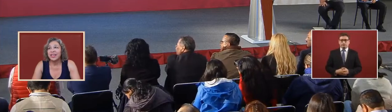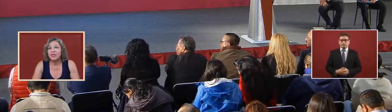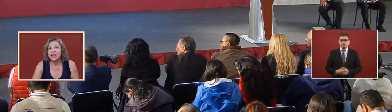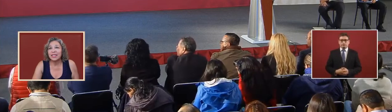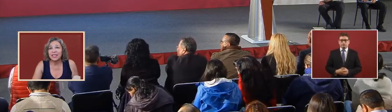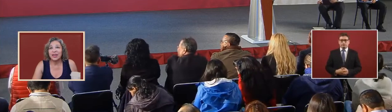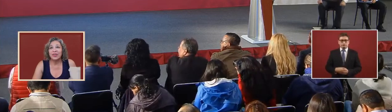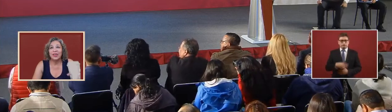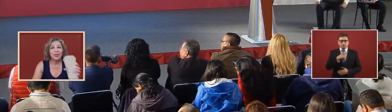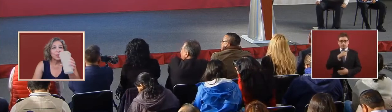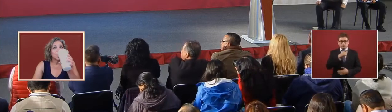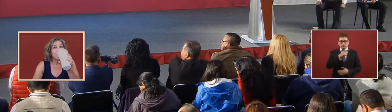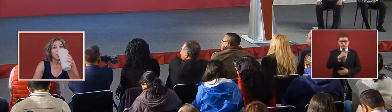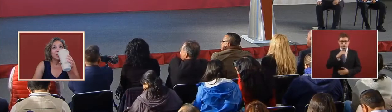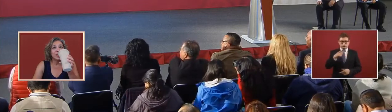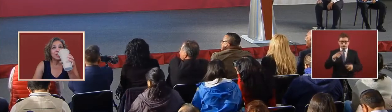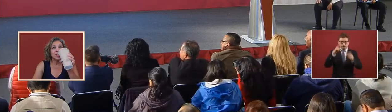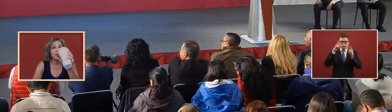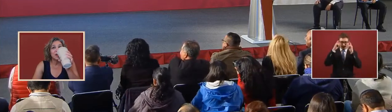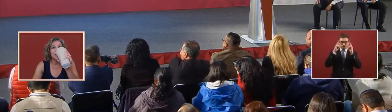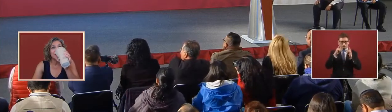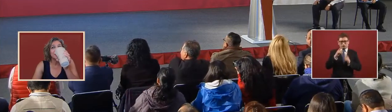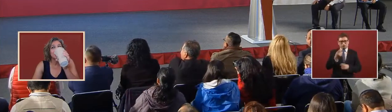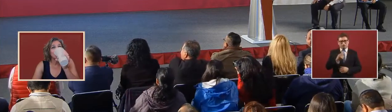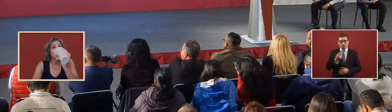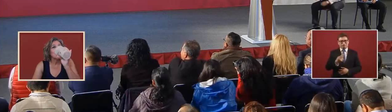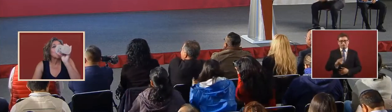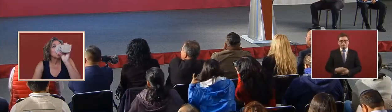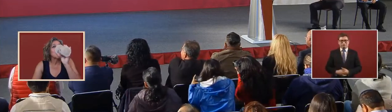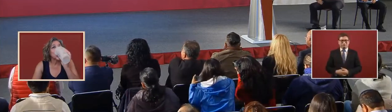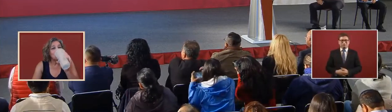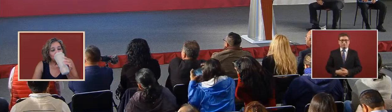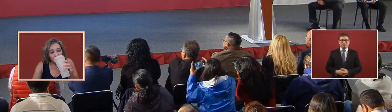because he reads slow oh he says you don't need glasses